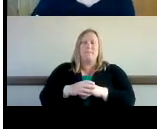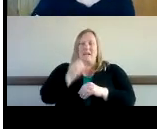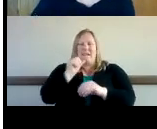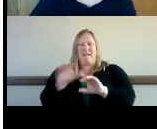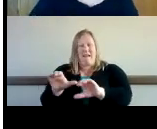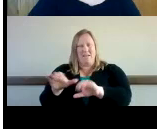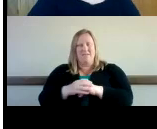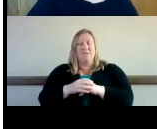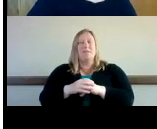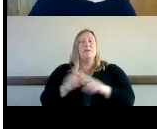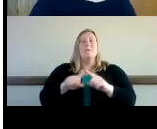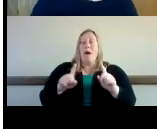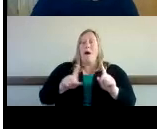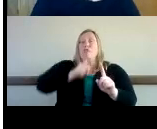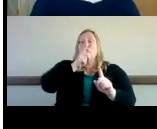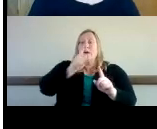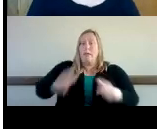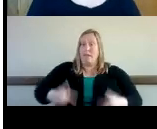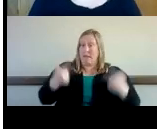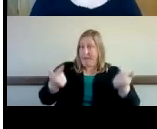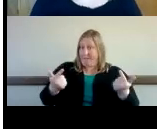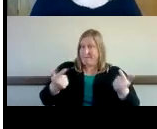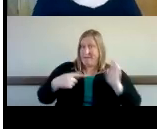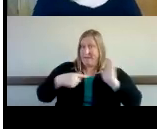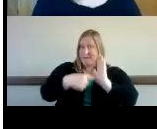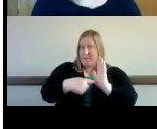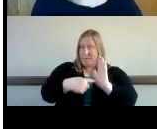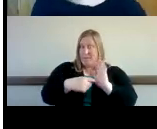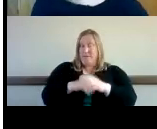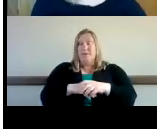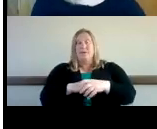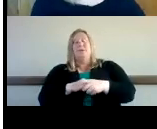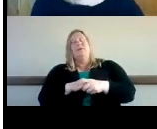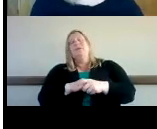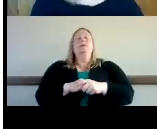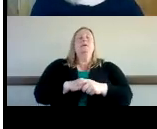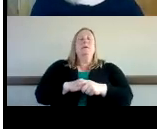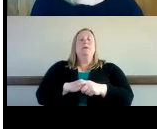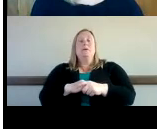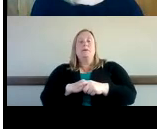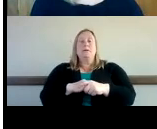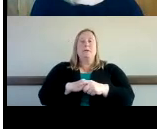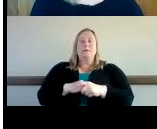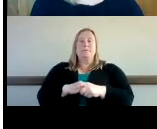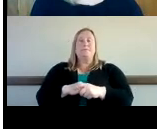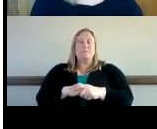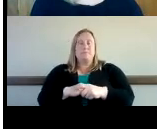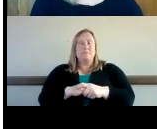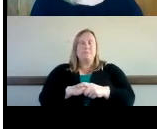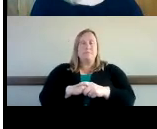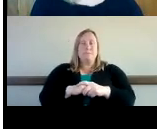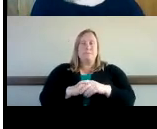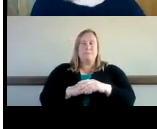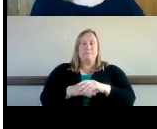of how people have had changes in their lives and needed to modify their